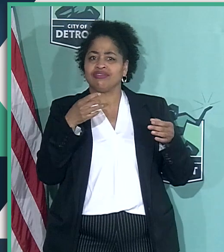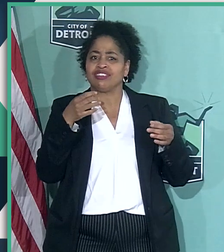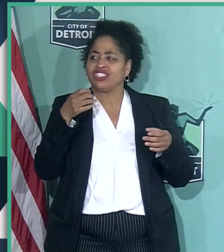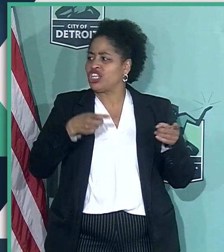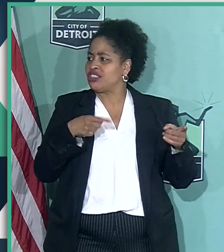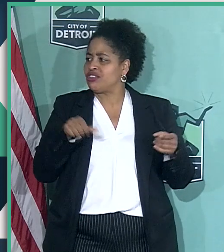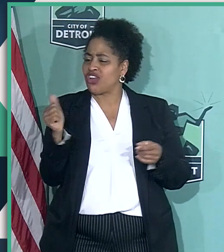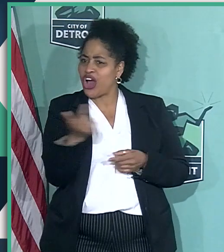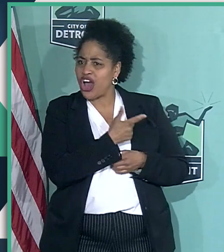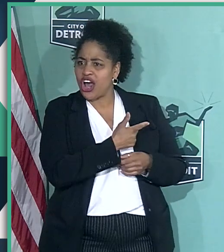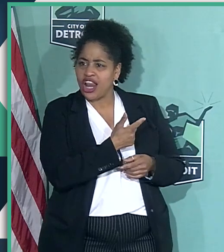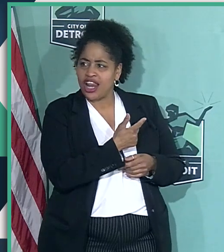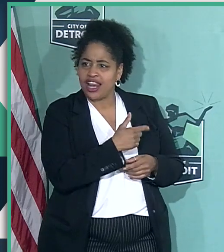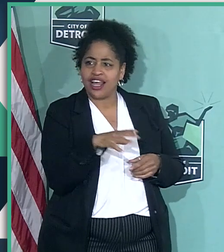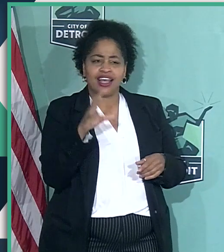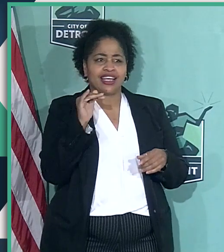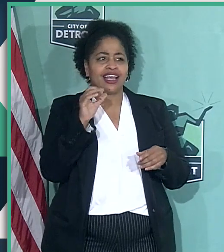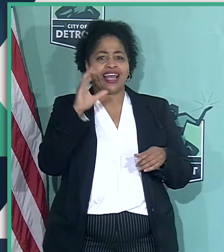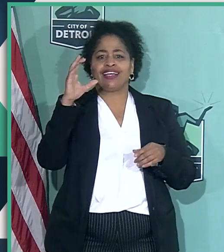tape.